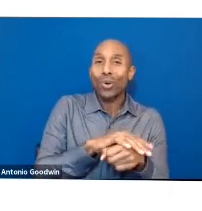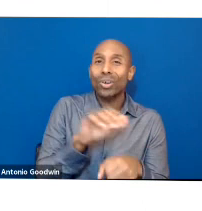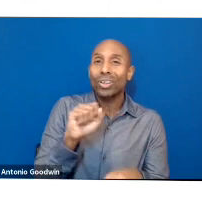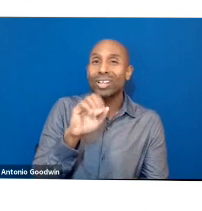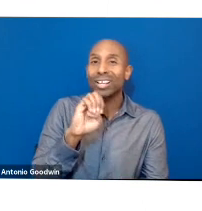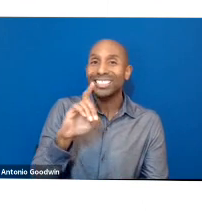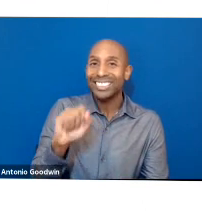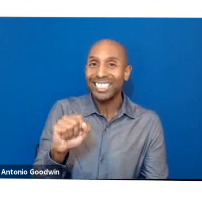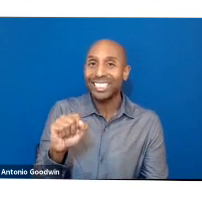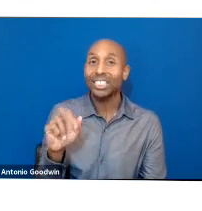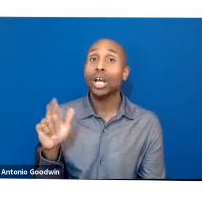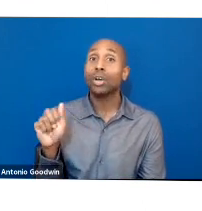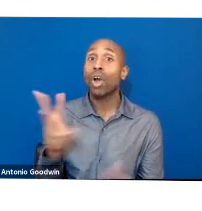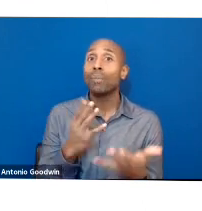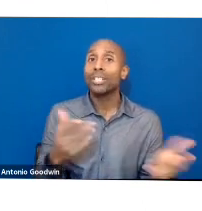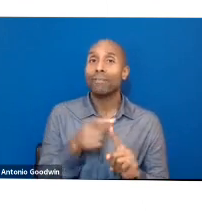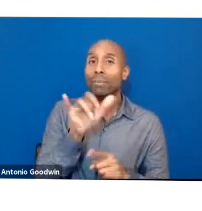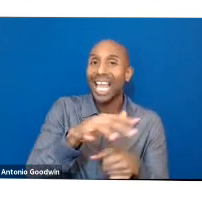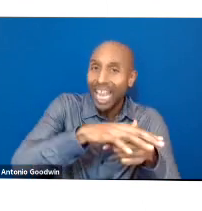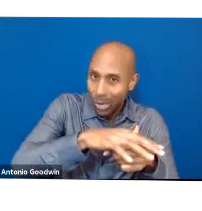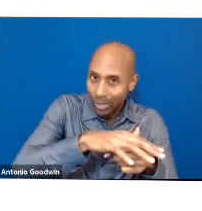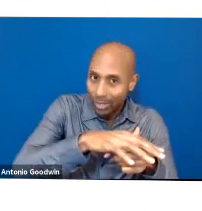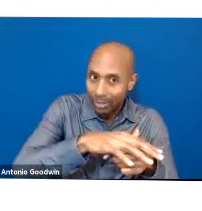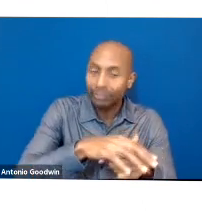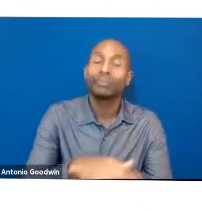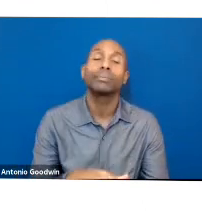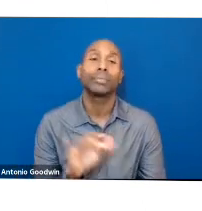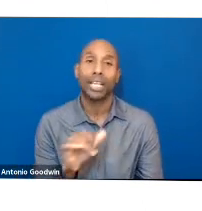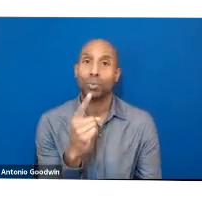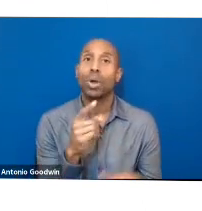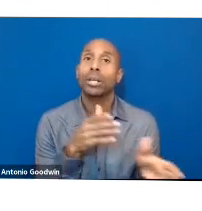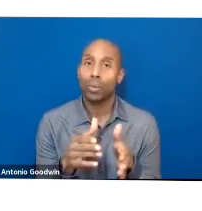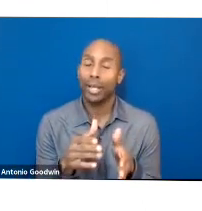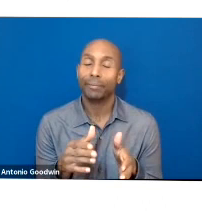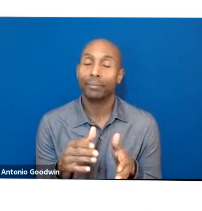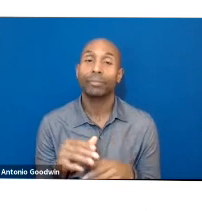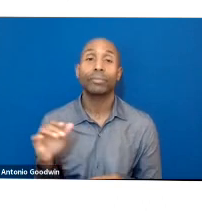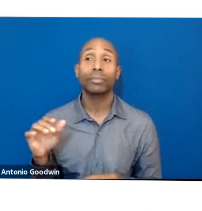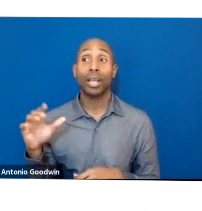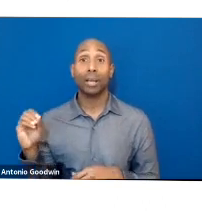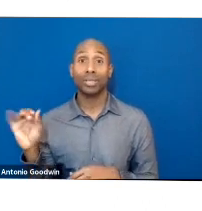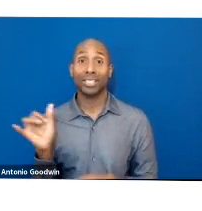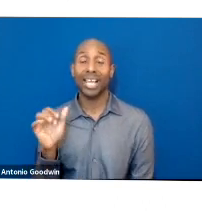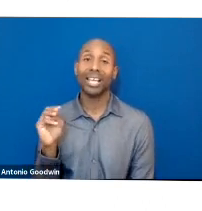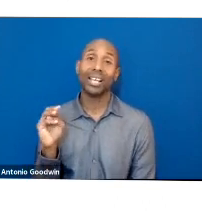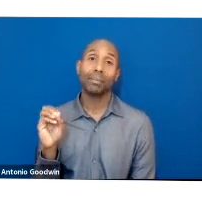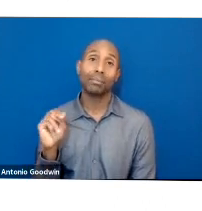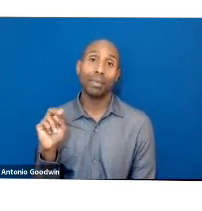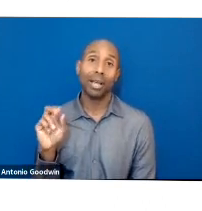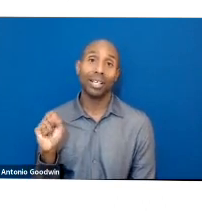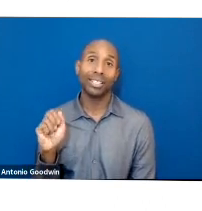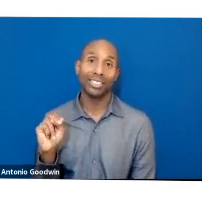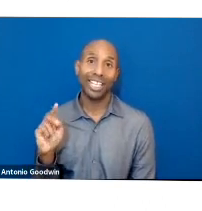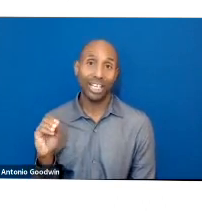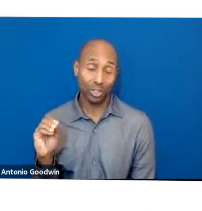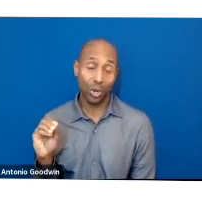And as a result of companies, corporations like Monsanto, organic non-GMO seeds are very difficult to